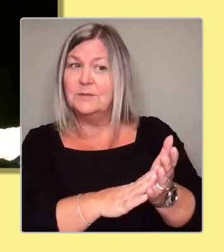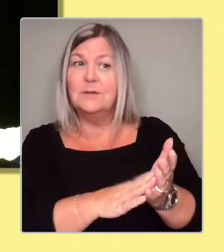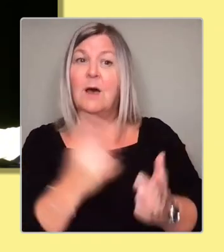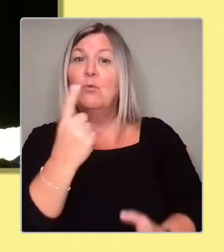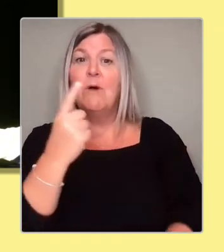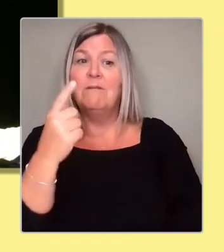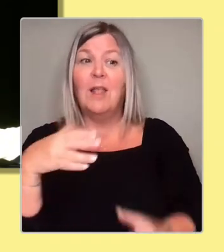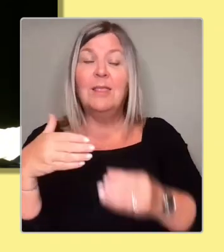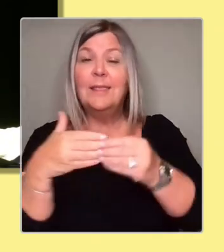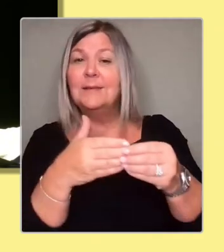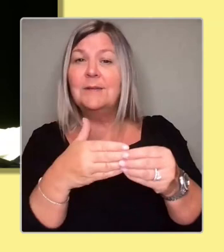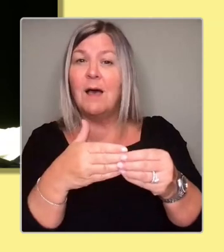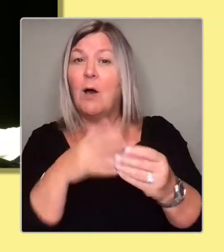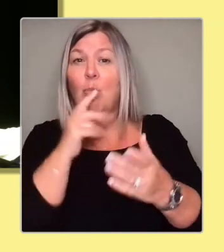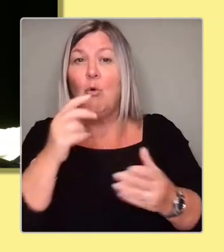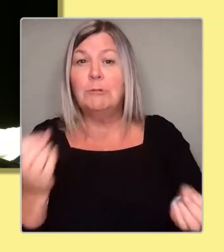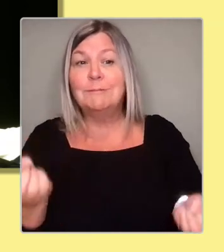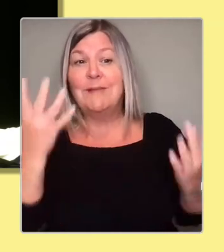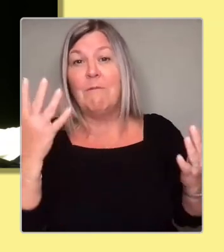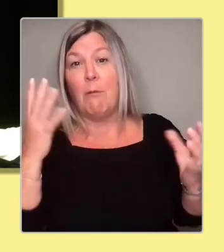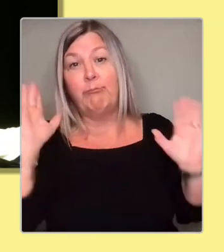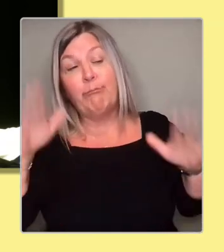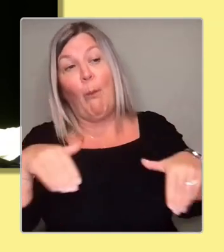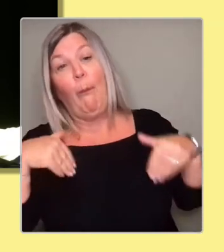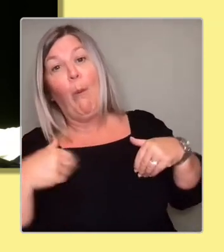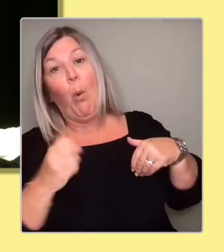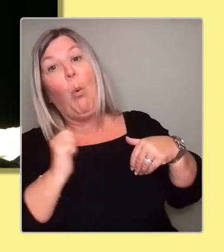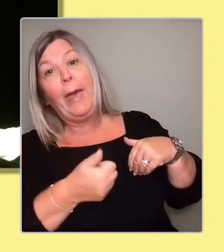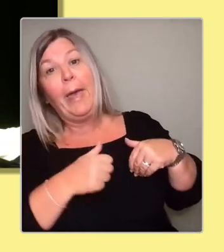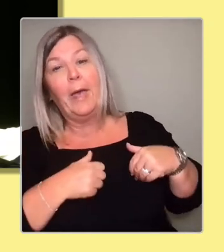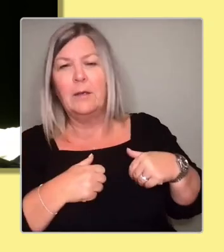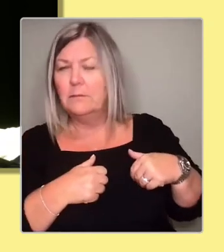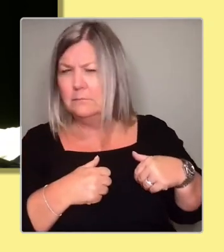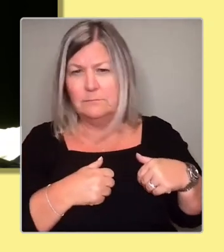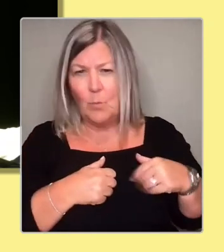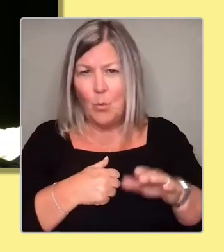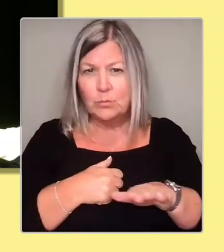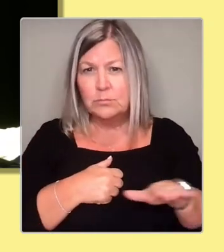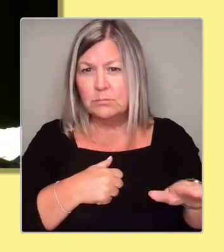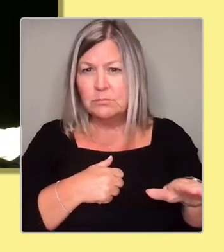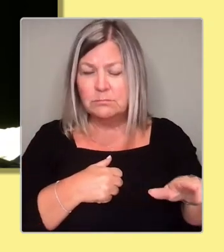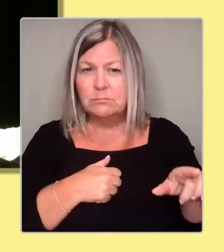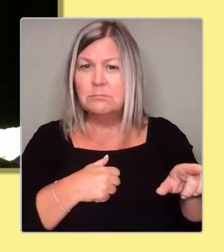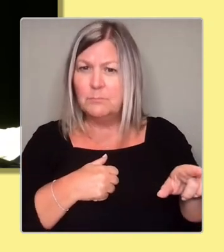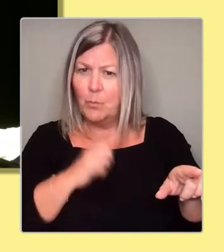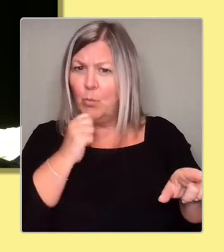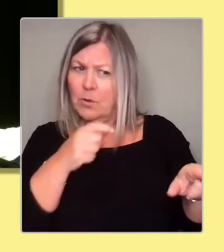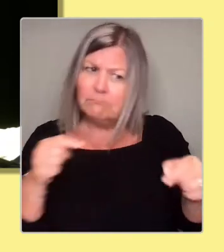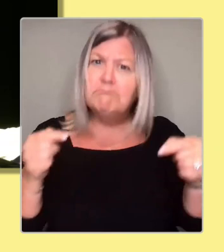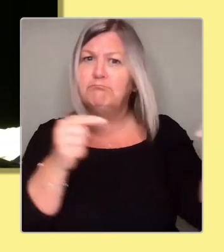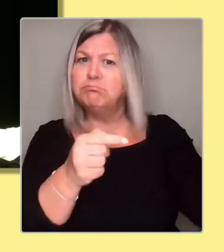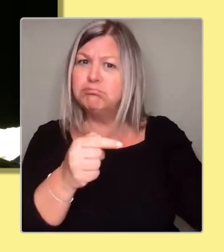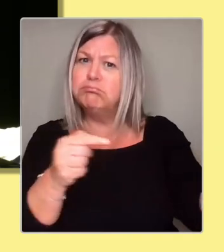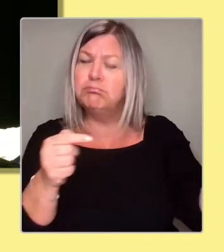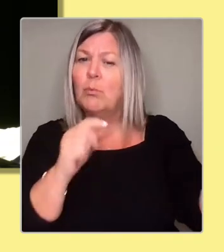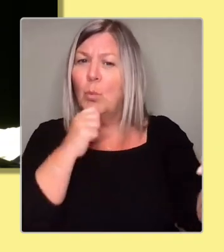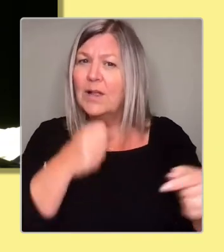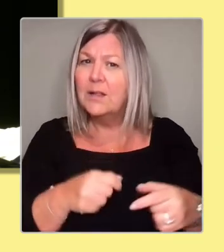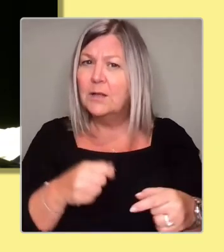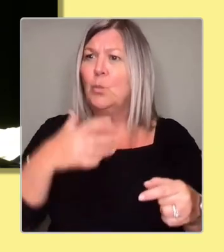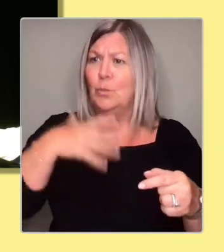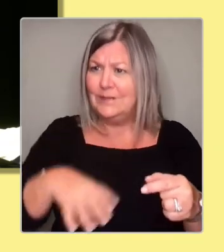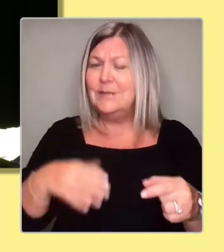bogey, right? So we need to make sure that we are absolutely, we have a leader that will challenge Westminster time